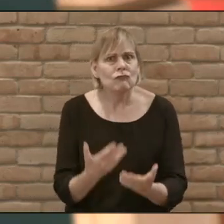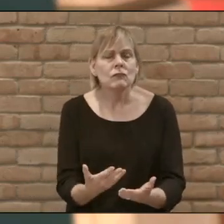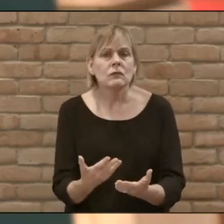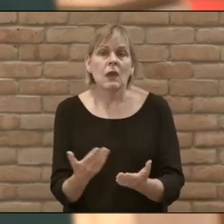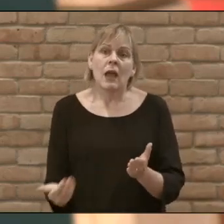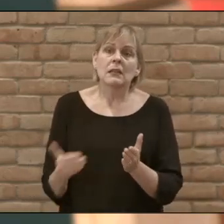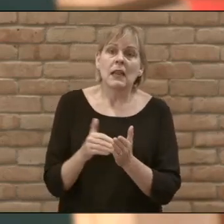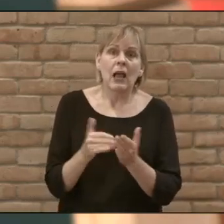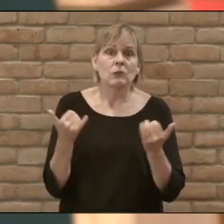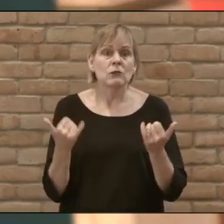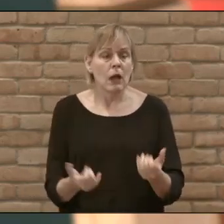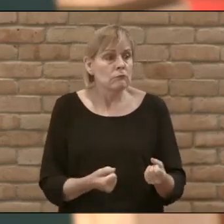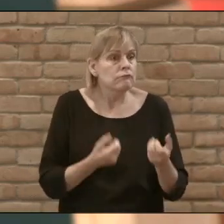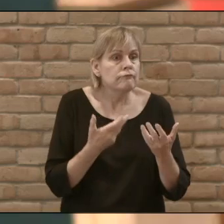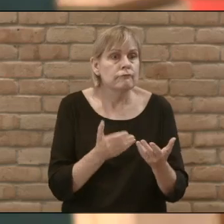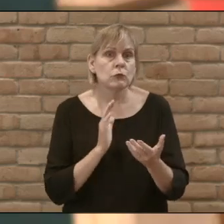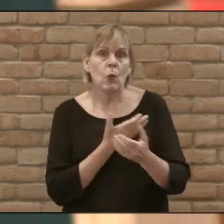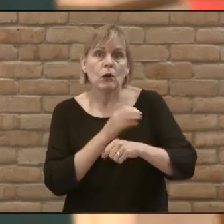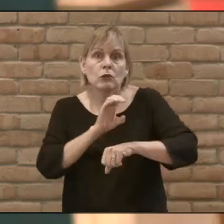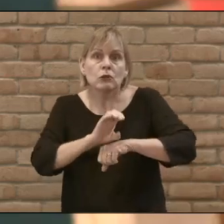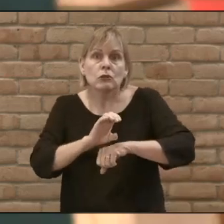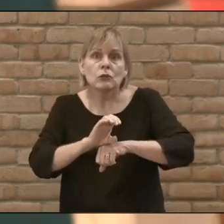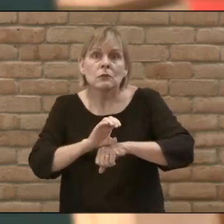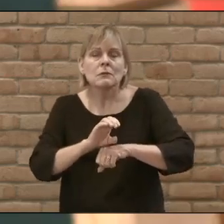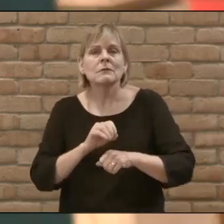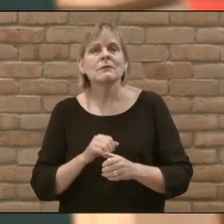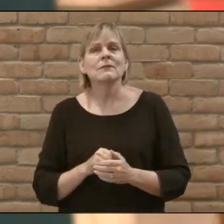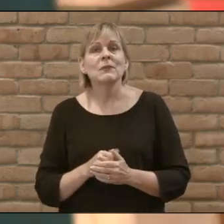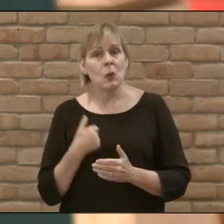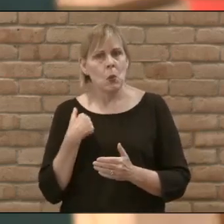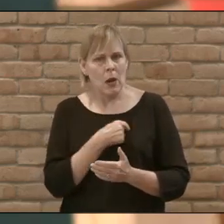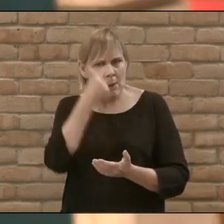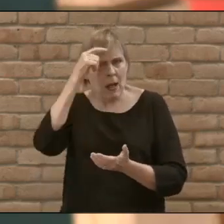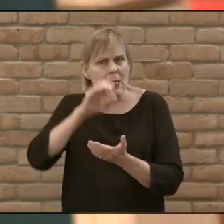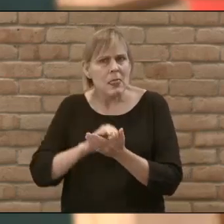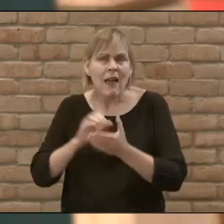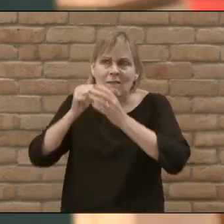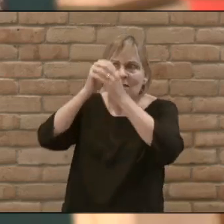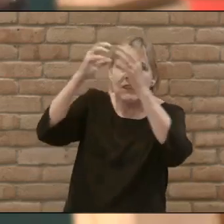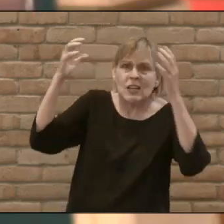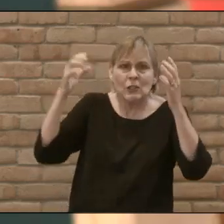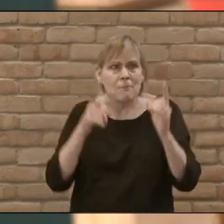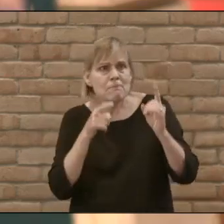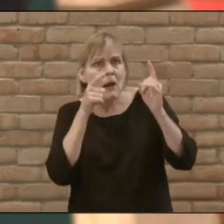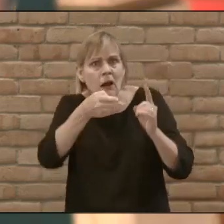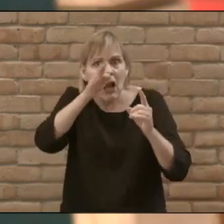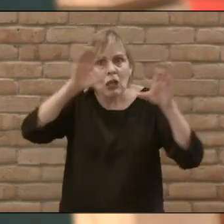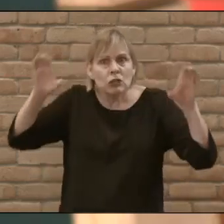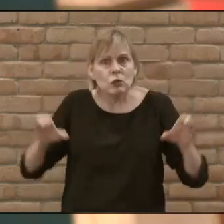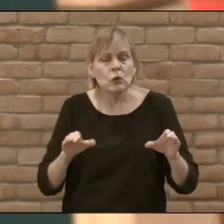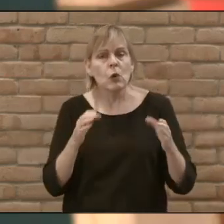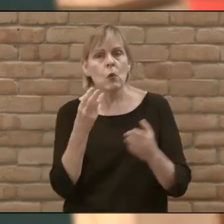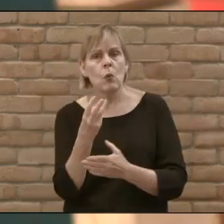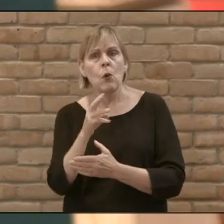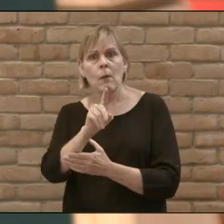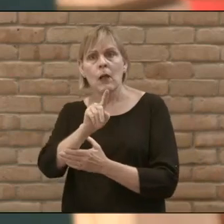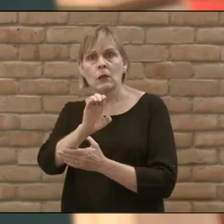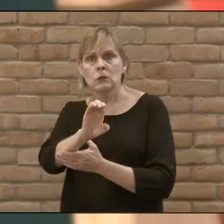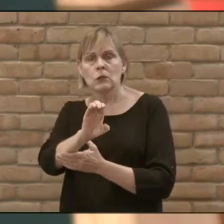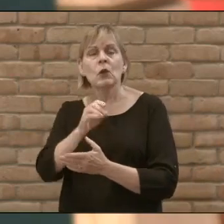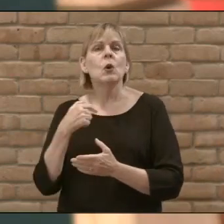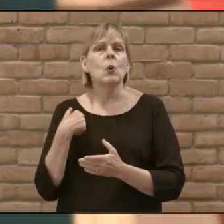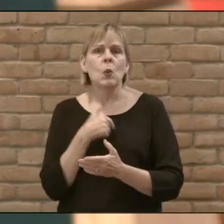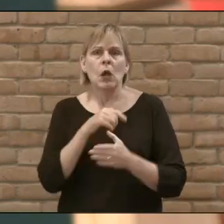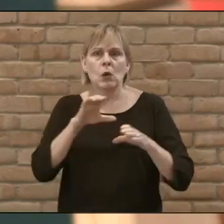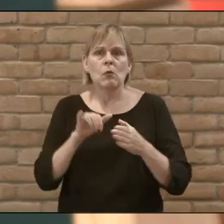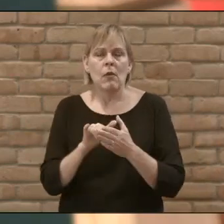once again this day To our church As a way to say we believe in the vision And the mission of what God is doing At Woodbury Lutheran We do so with